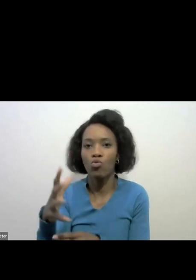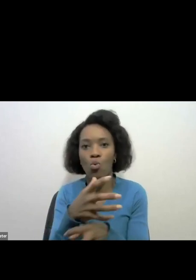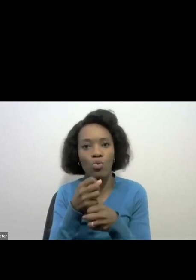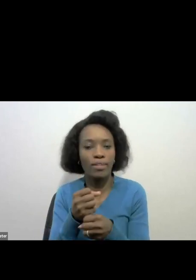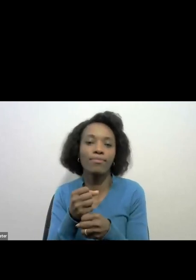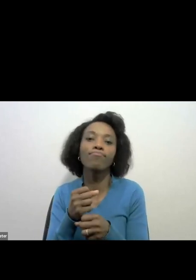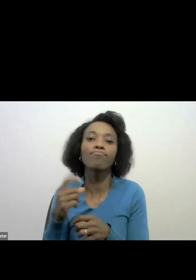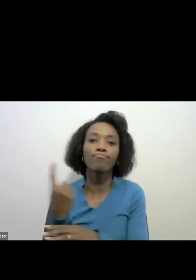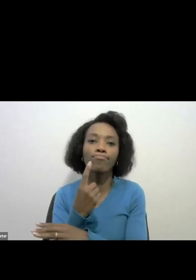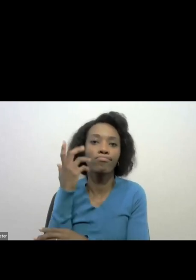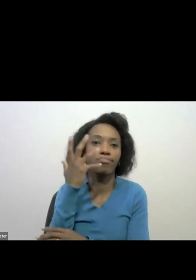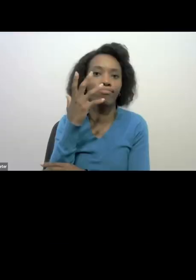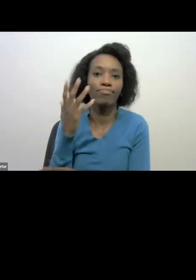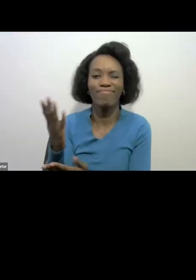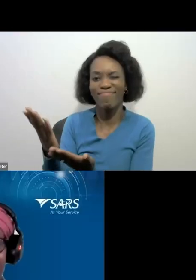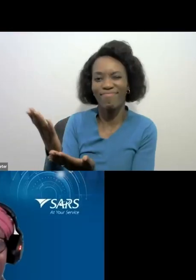Over to you, Prof.